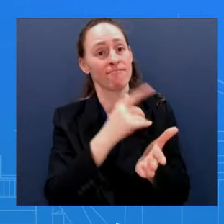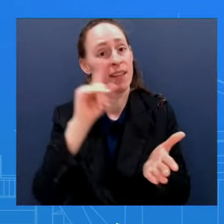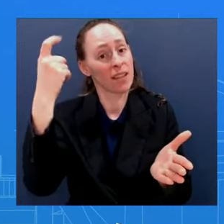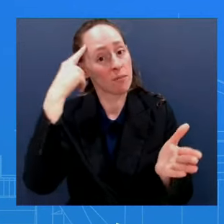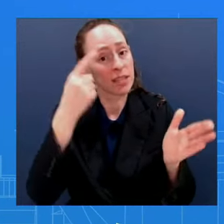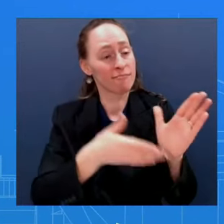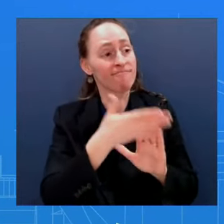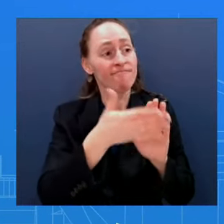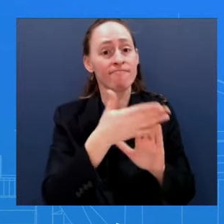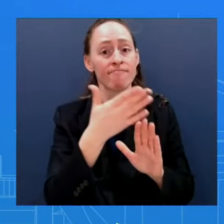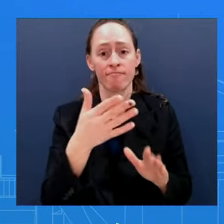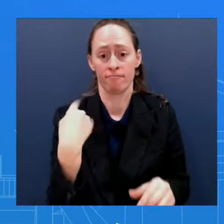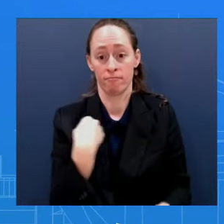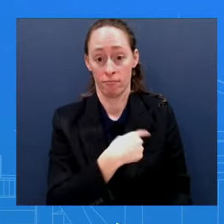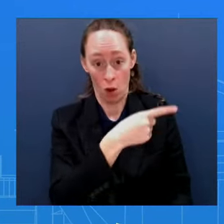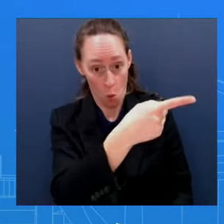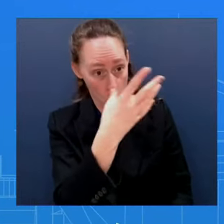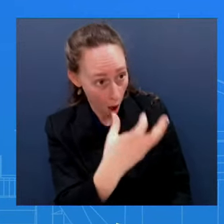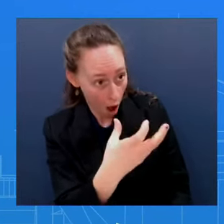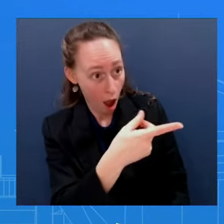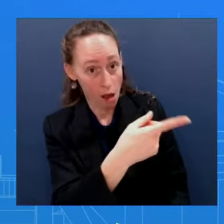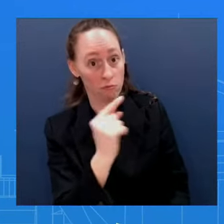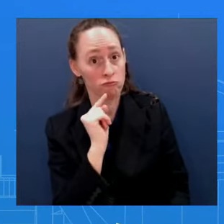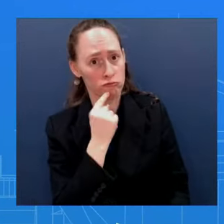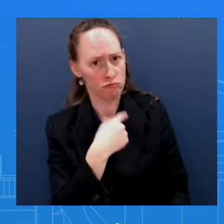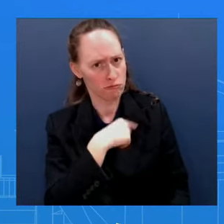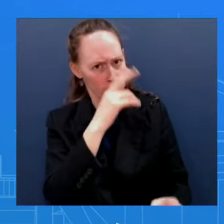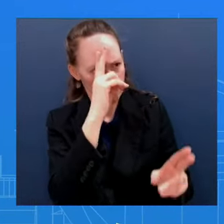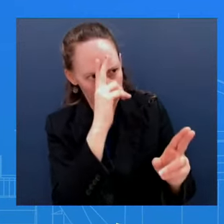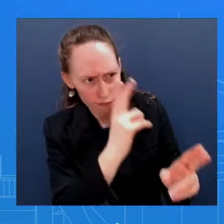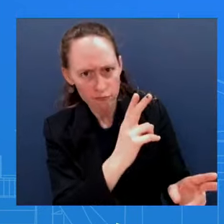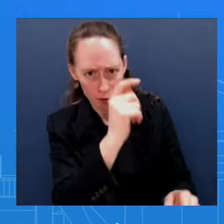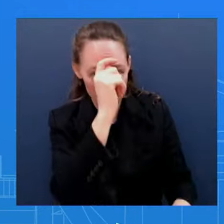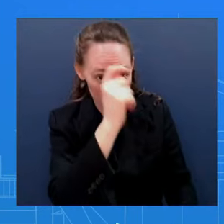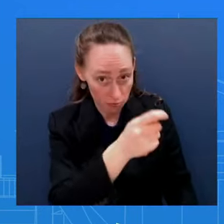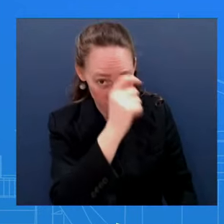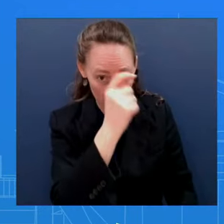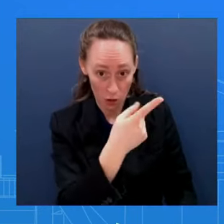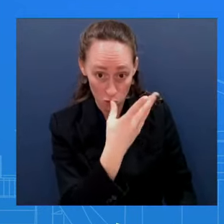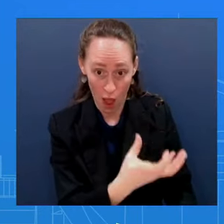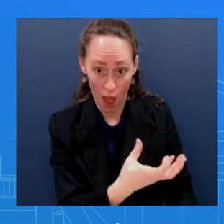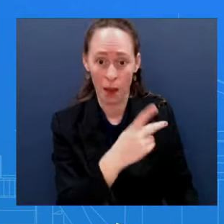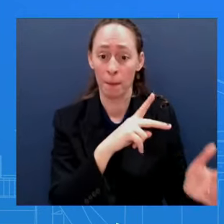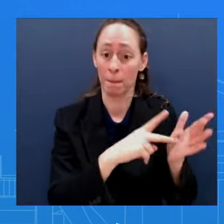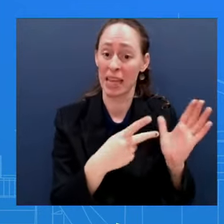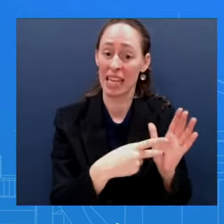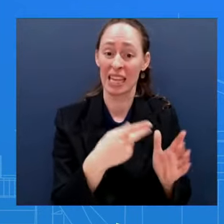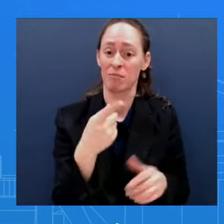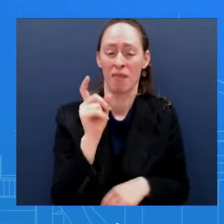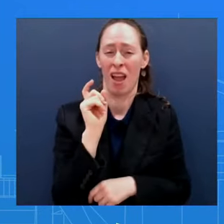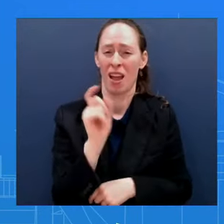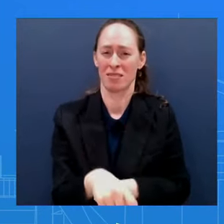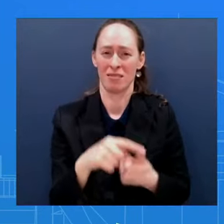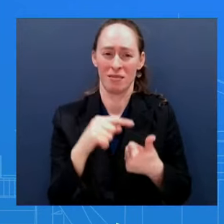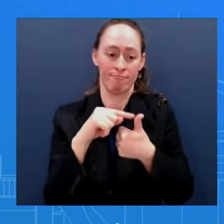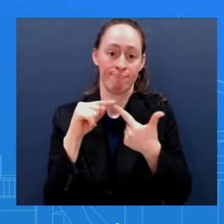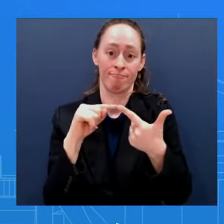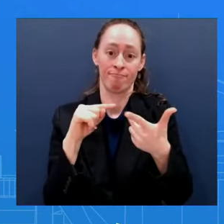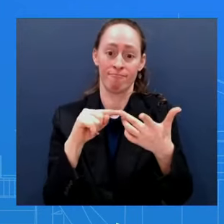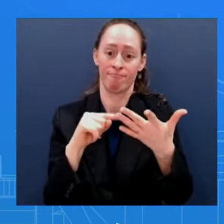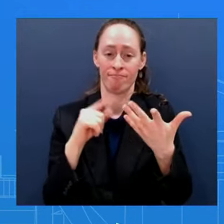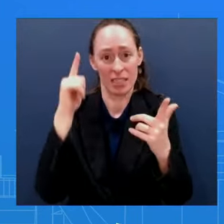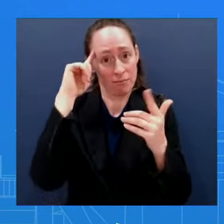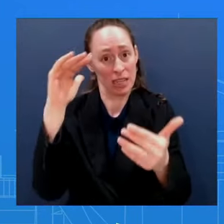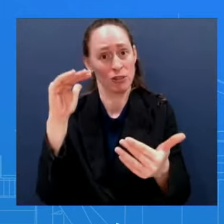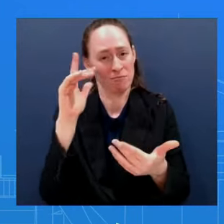commitments that they said they would meet and make And they haven't done that And then the UN should be holding this meeting then? I will let the Secretary General